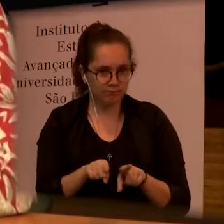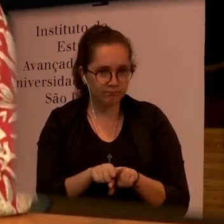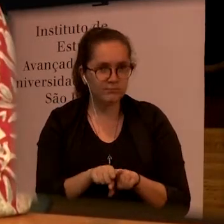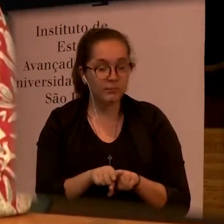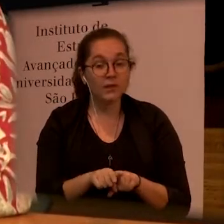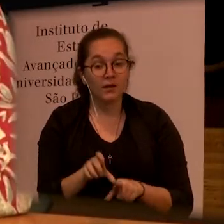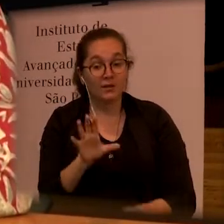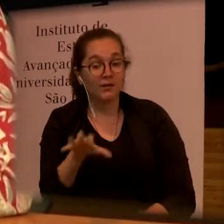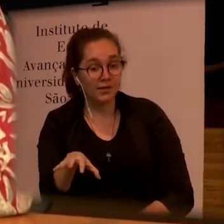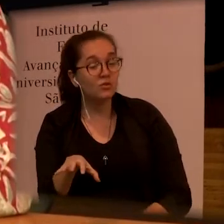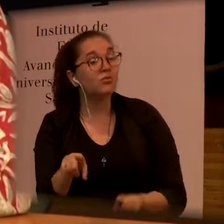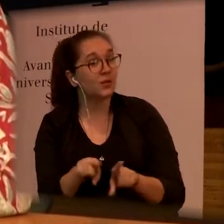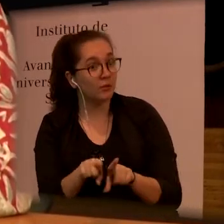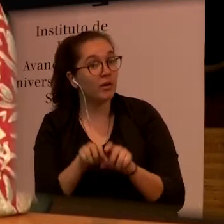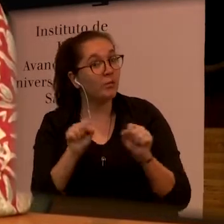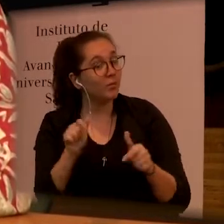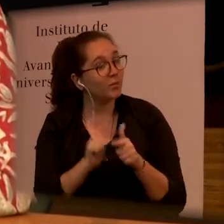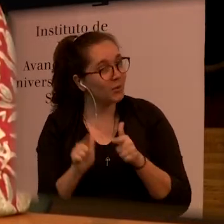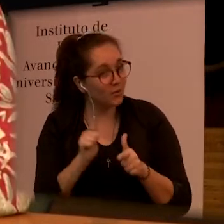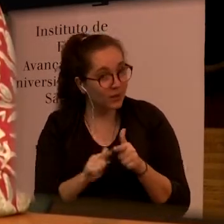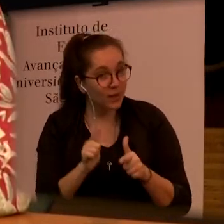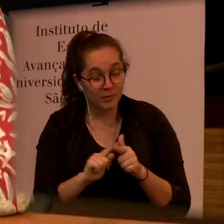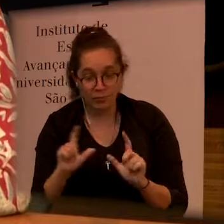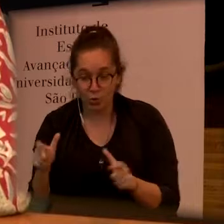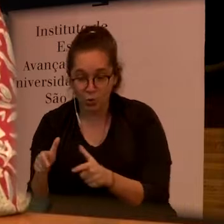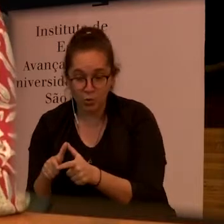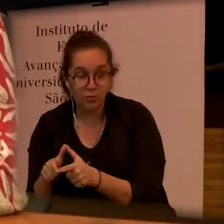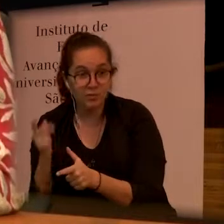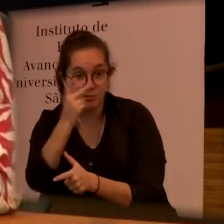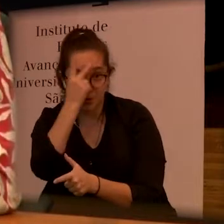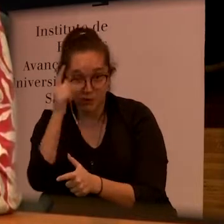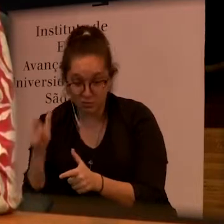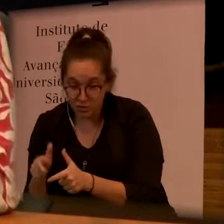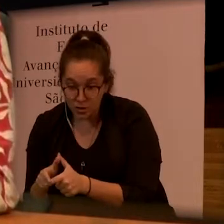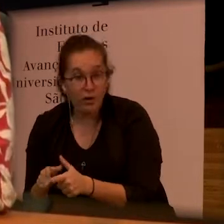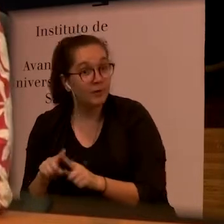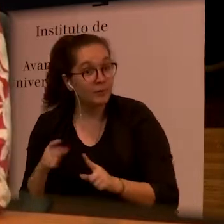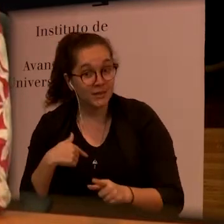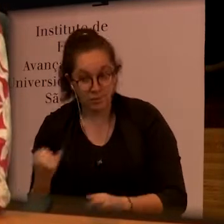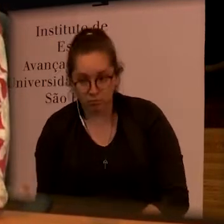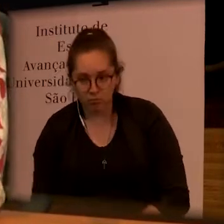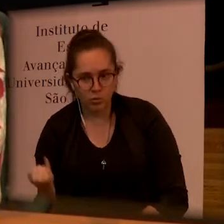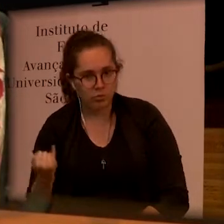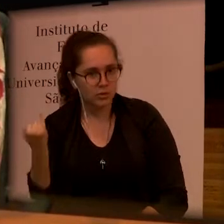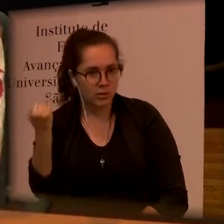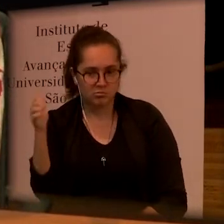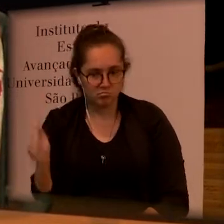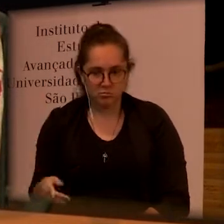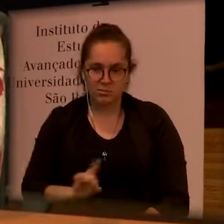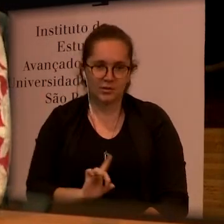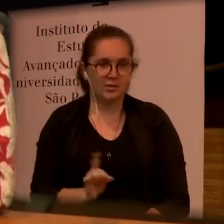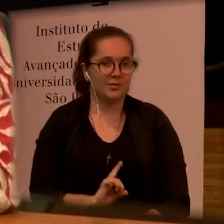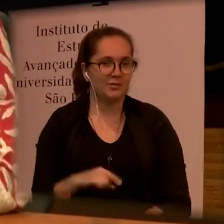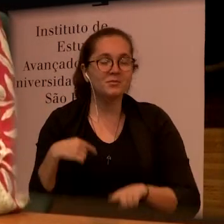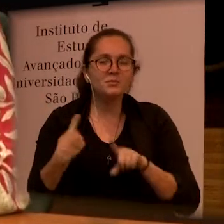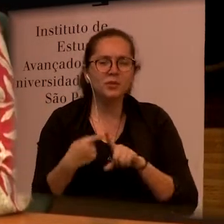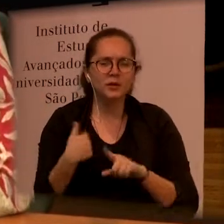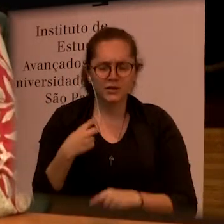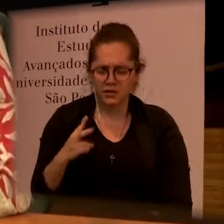people but actually it's really important because what we're seeing in our data is lots of